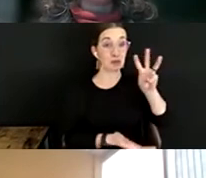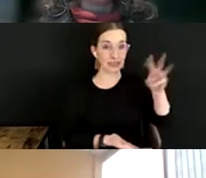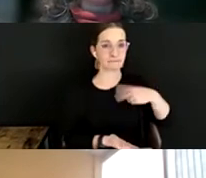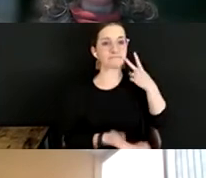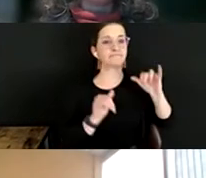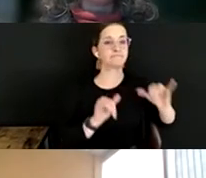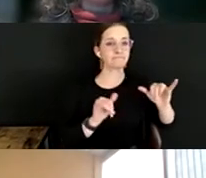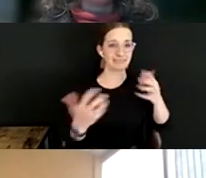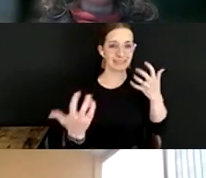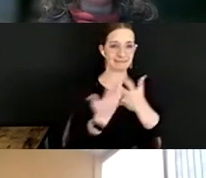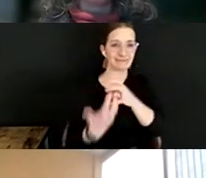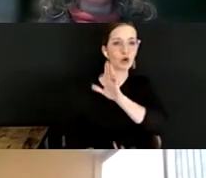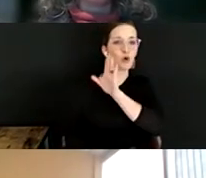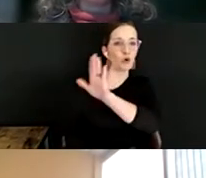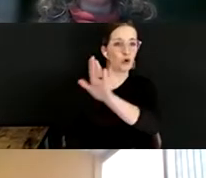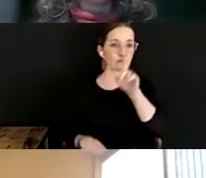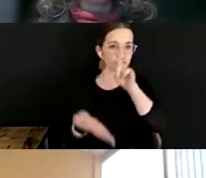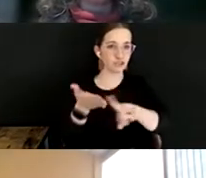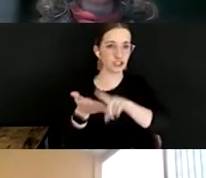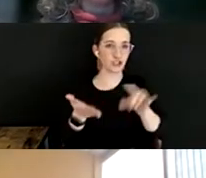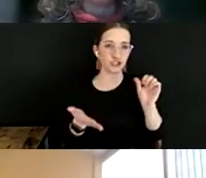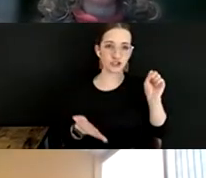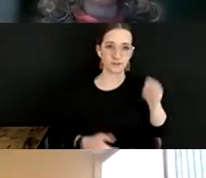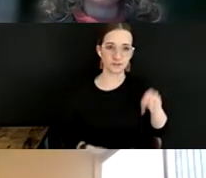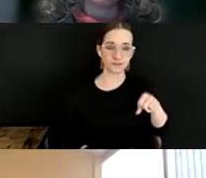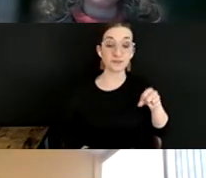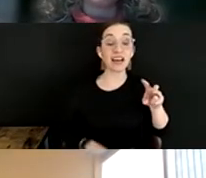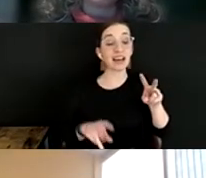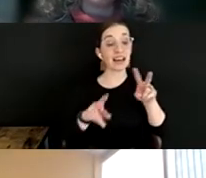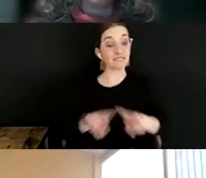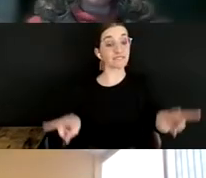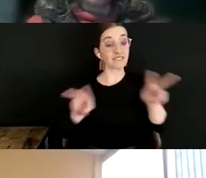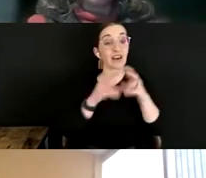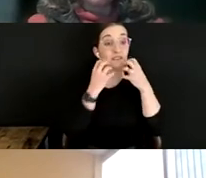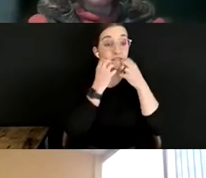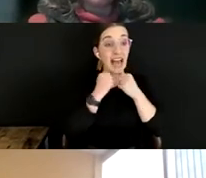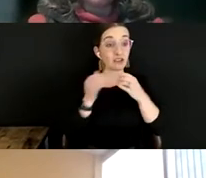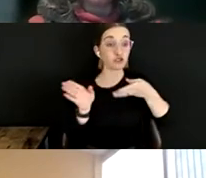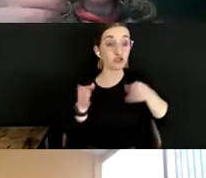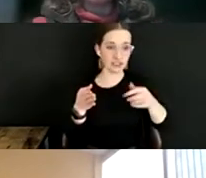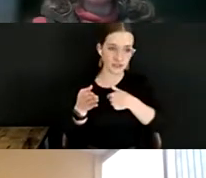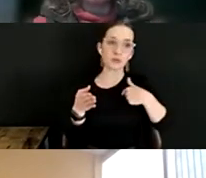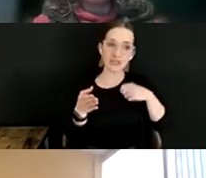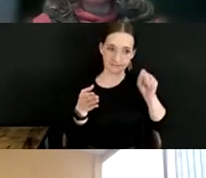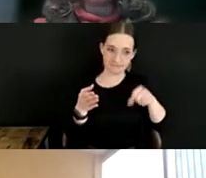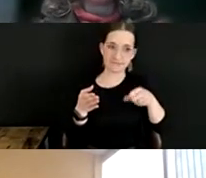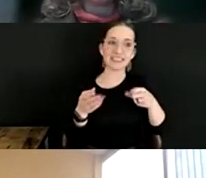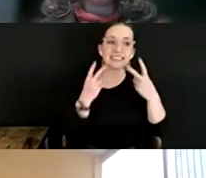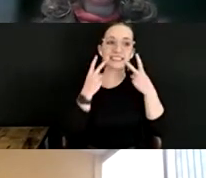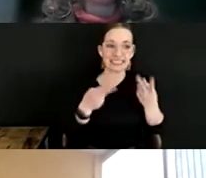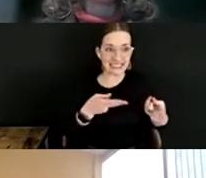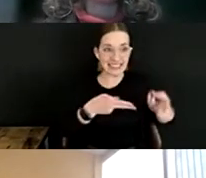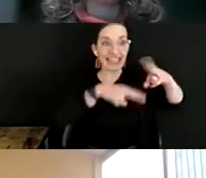what you found in your, in your research. From, in terms of value shift, we've certainly seen an interest, an increase in flexibility.